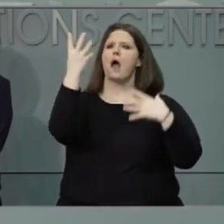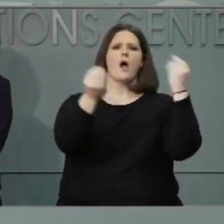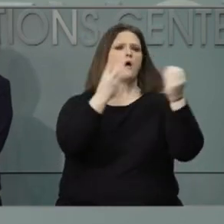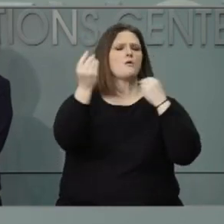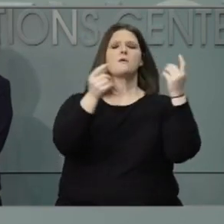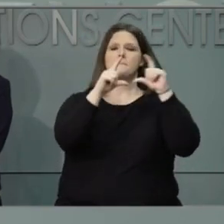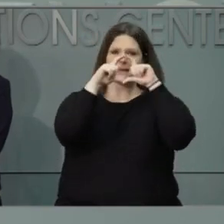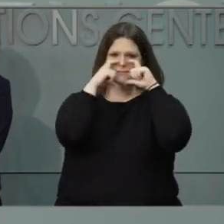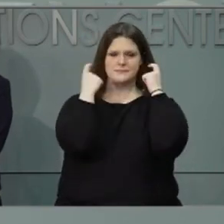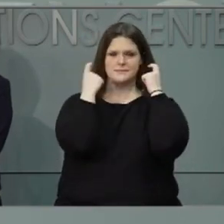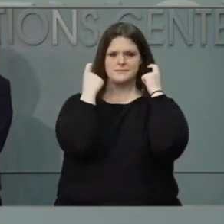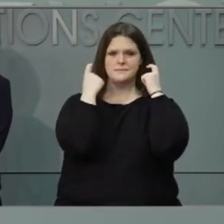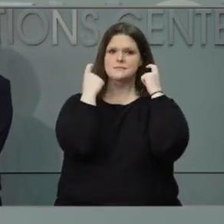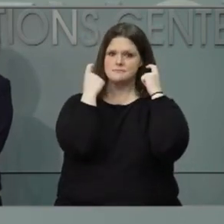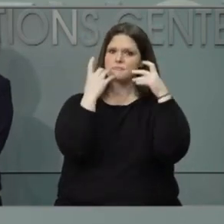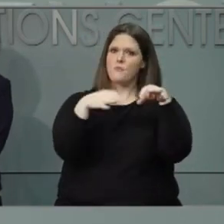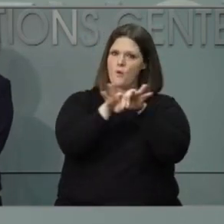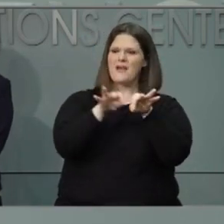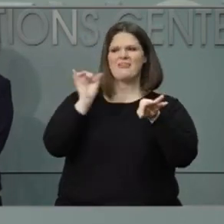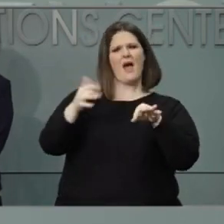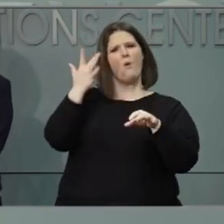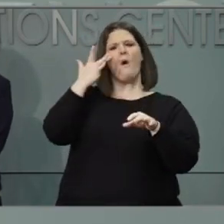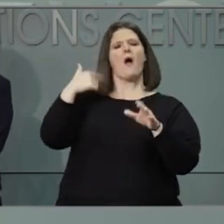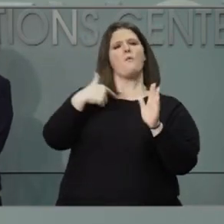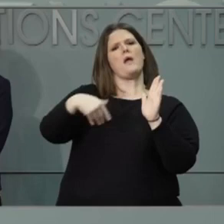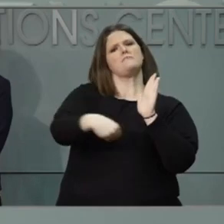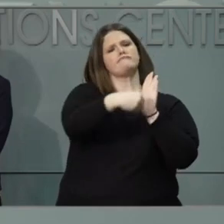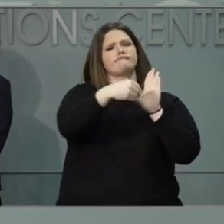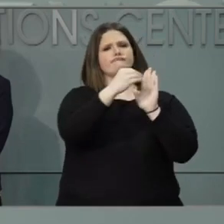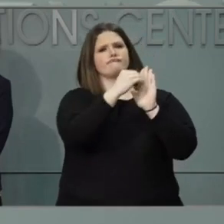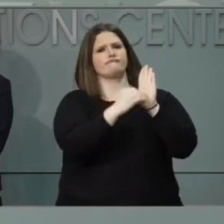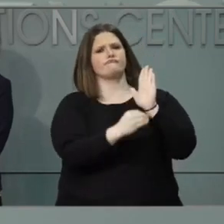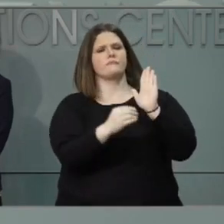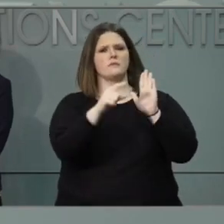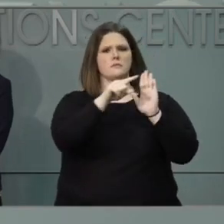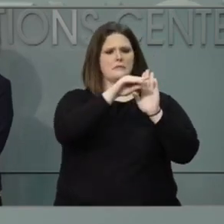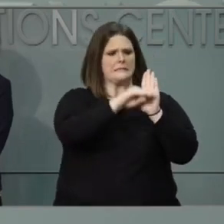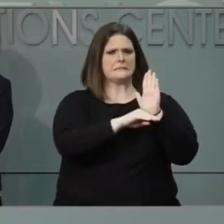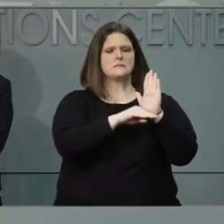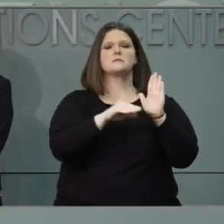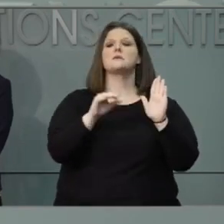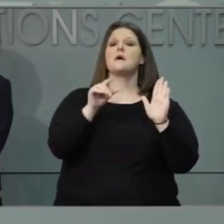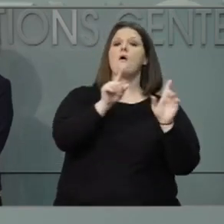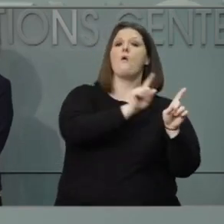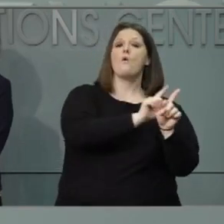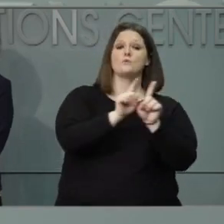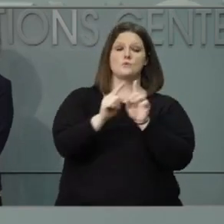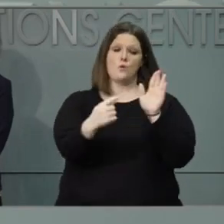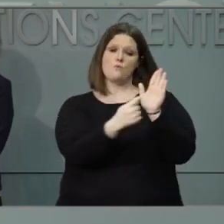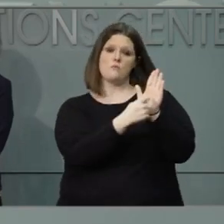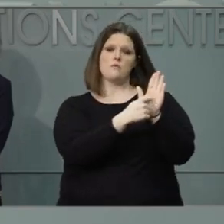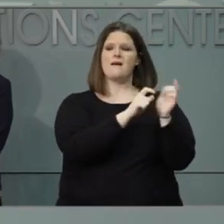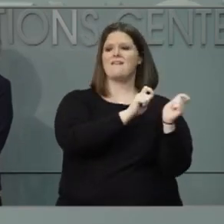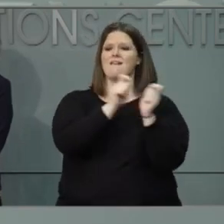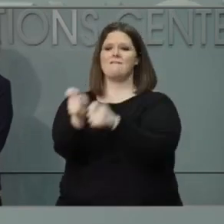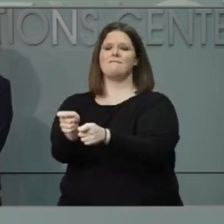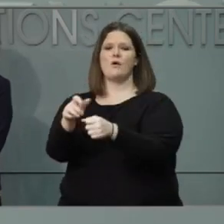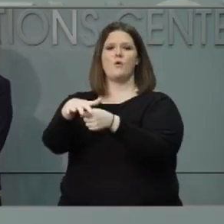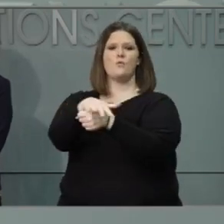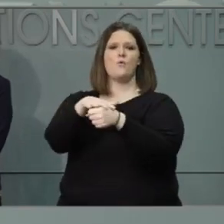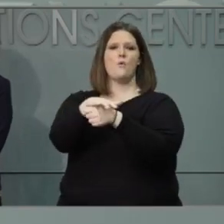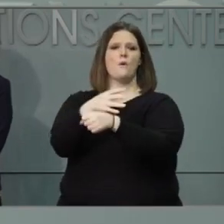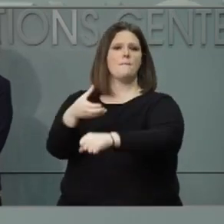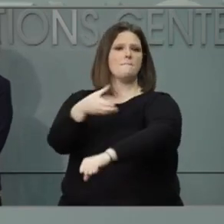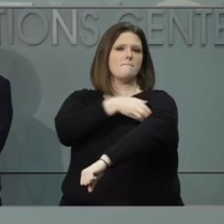And that is what we want to make sure we're doing. And I think it gives our local municipalities some